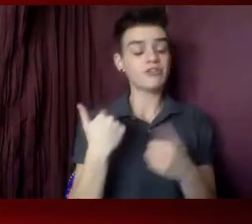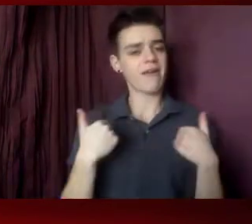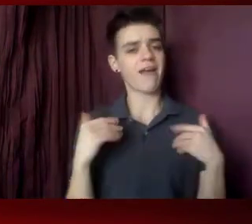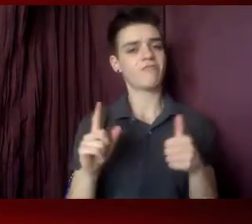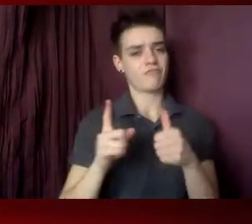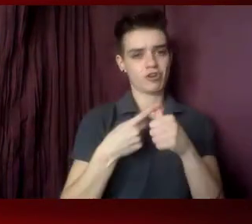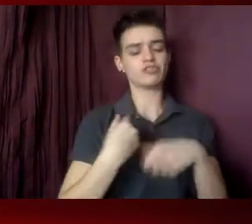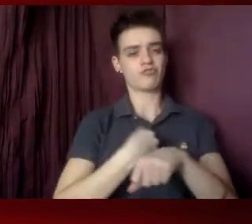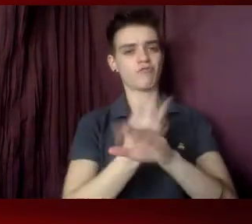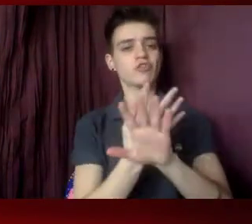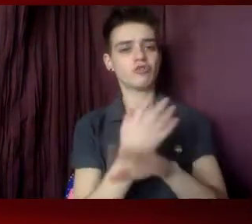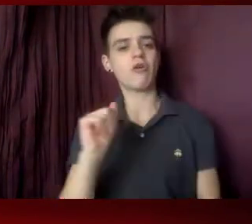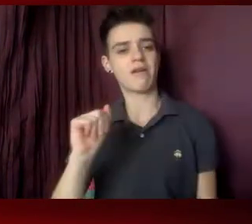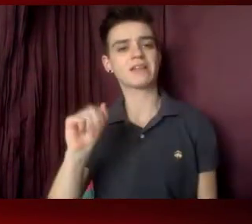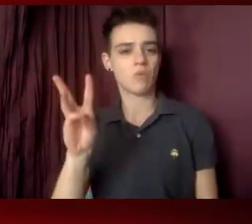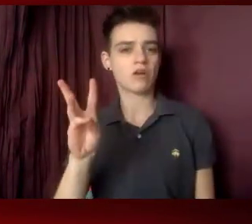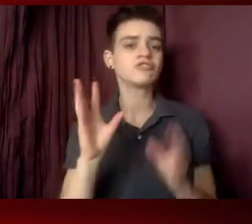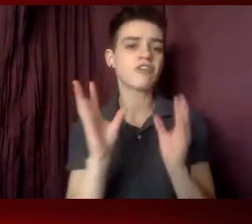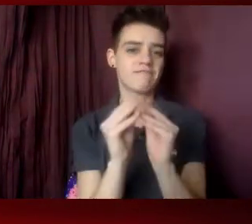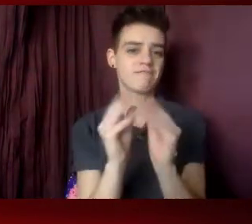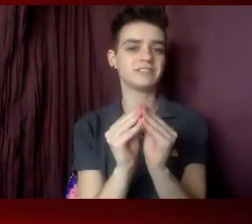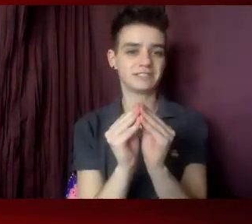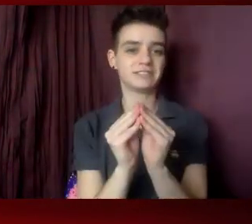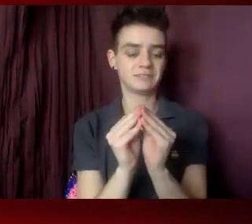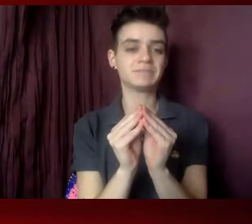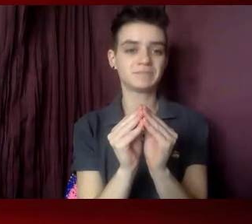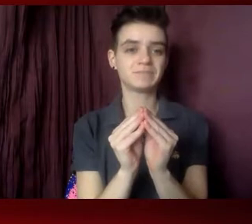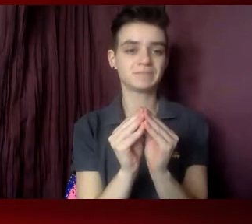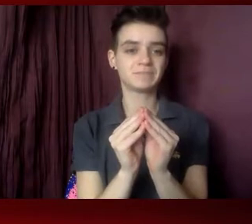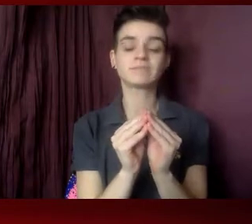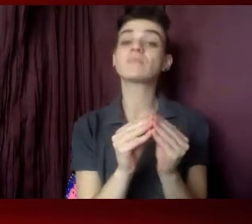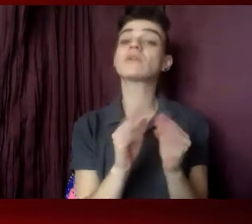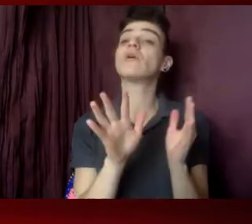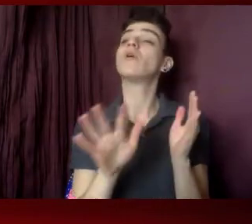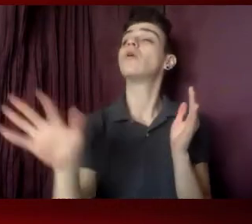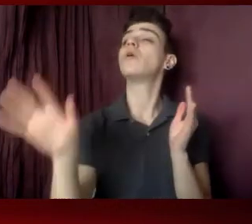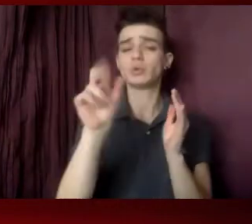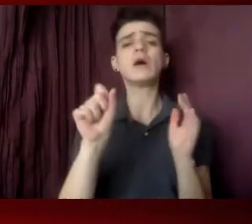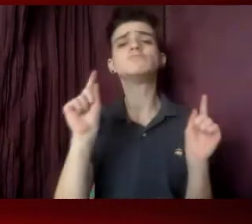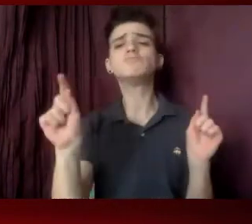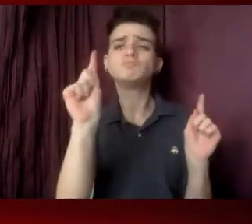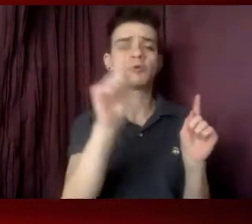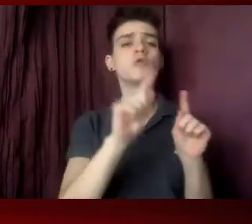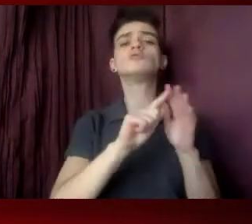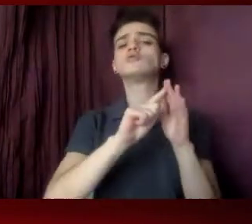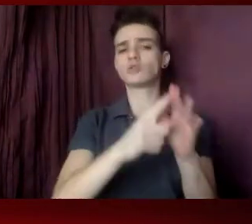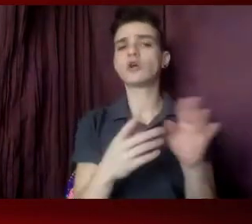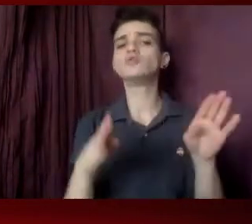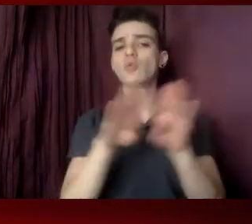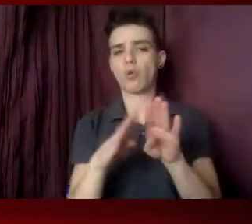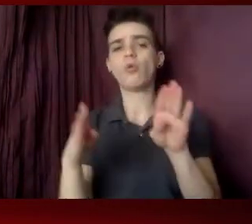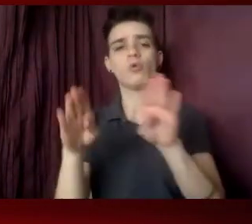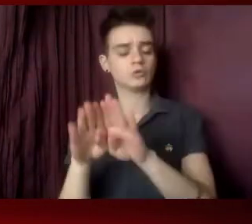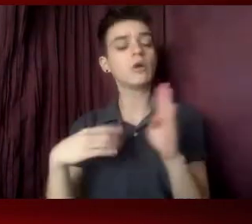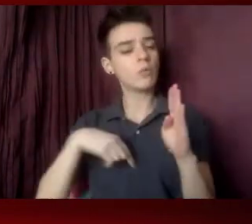virtual AIDS Watch conference. Parts of the country were beginning to close down and many of us were entering